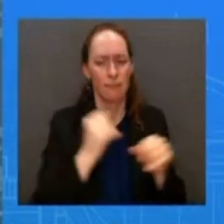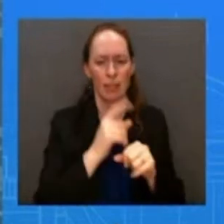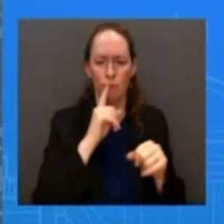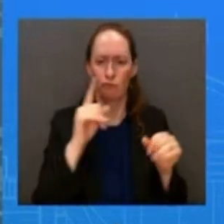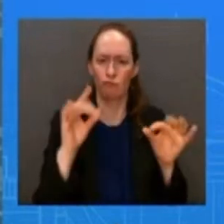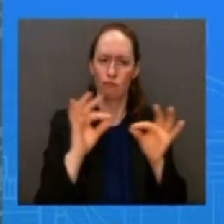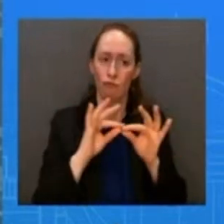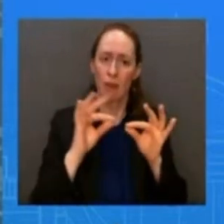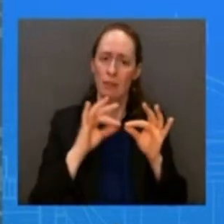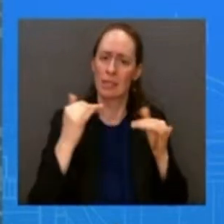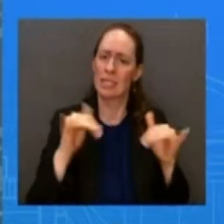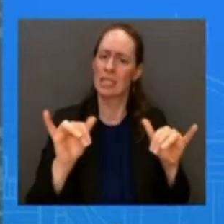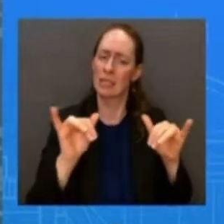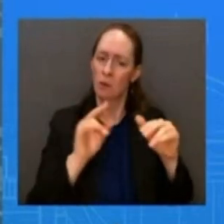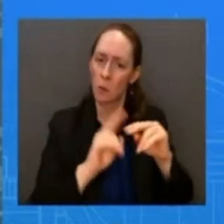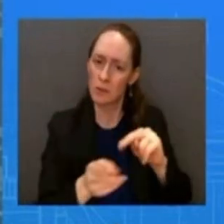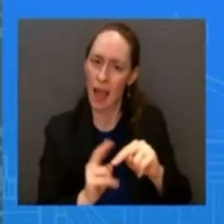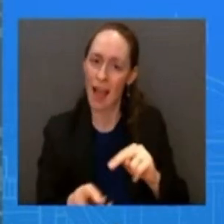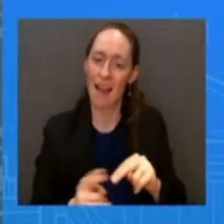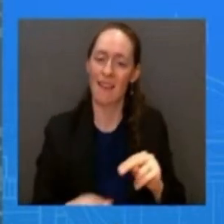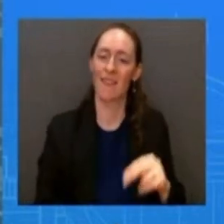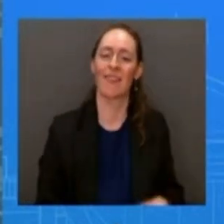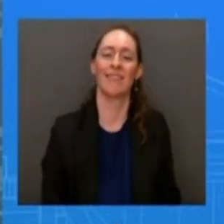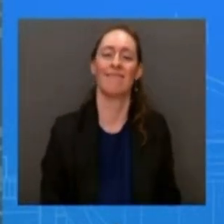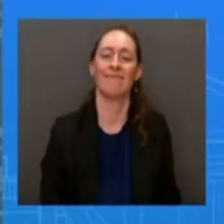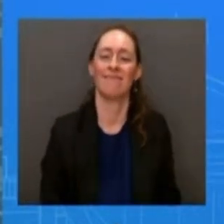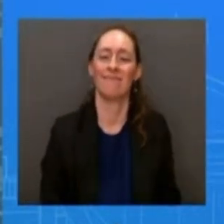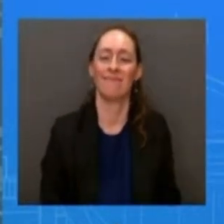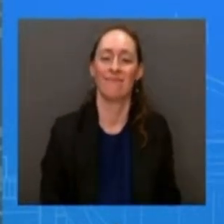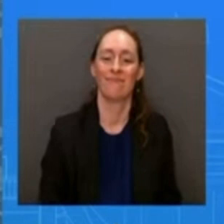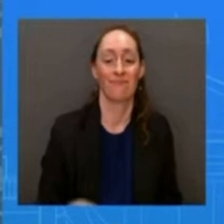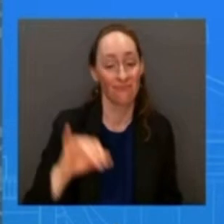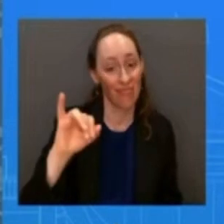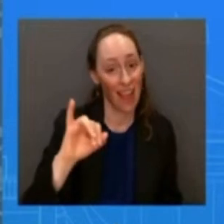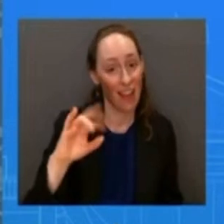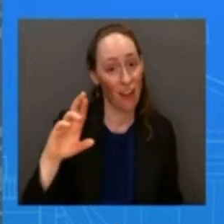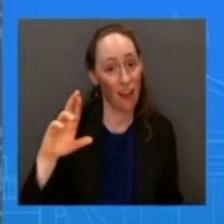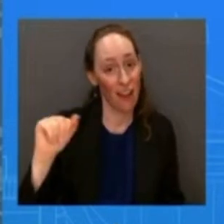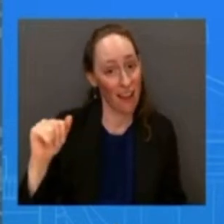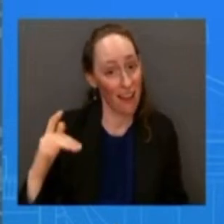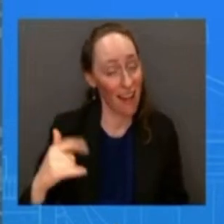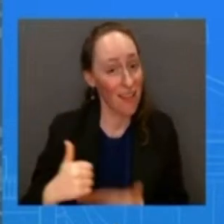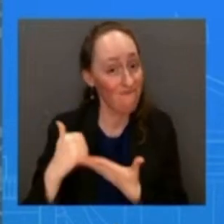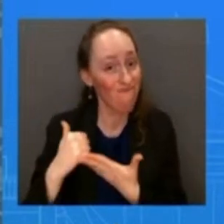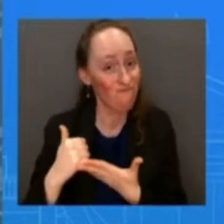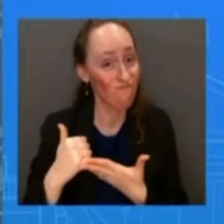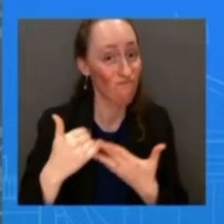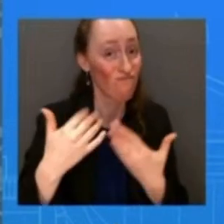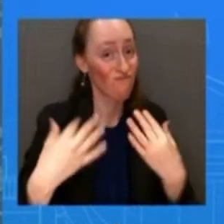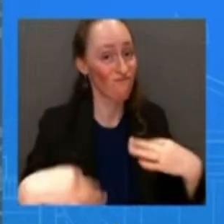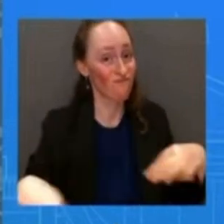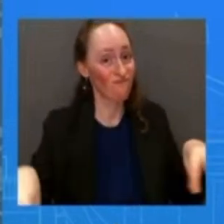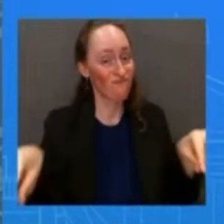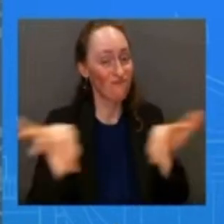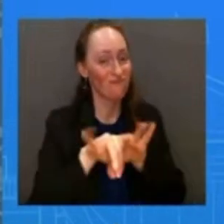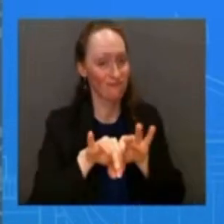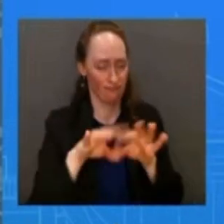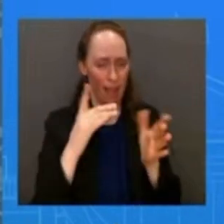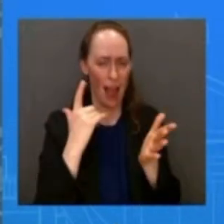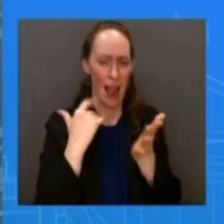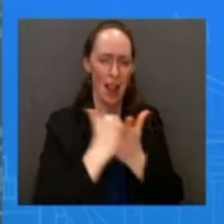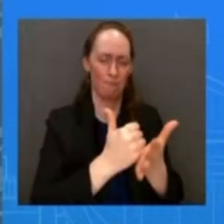is so critical is so important and uh and we're going to continue to fight for the american people and meet them where they are okay